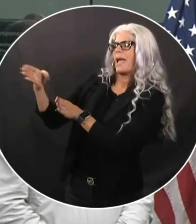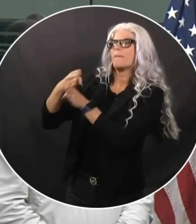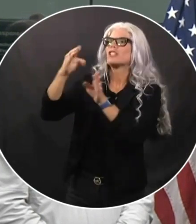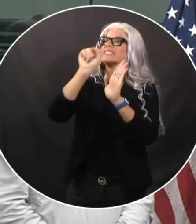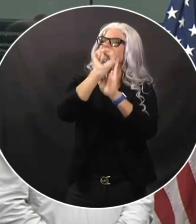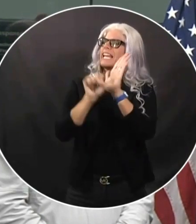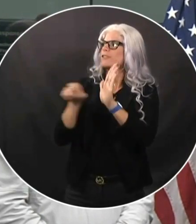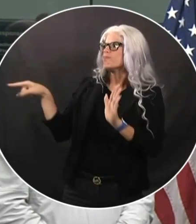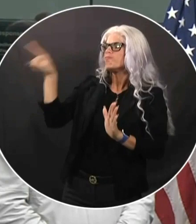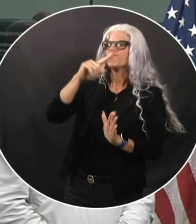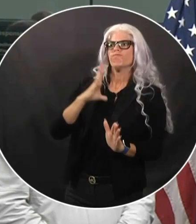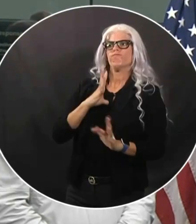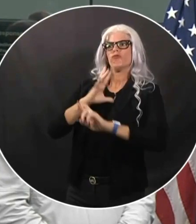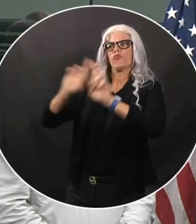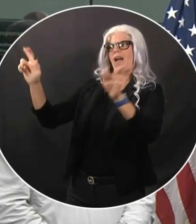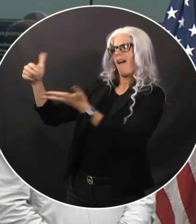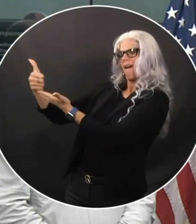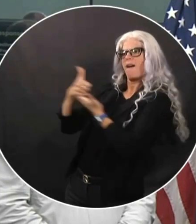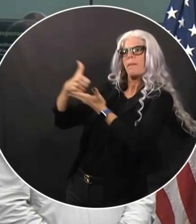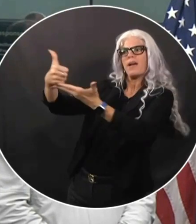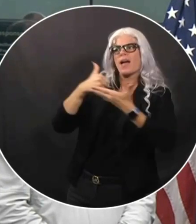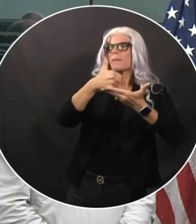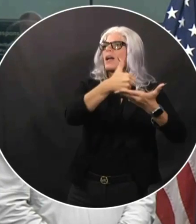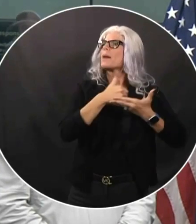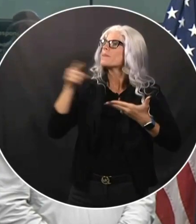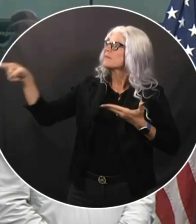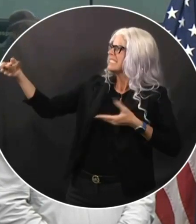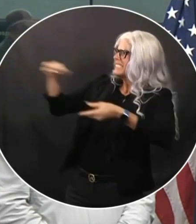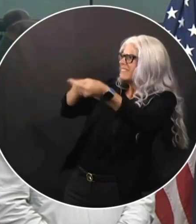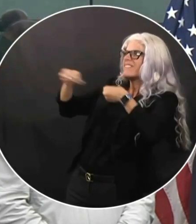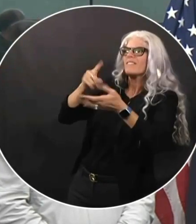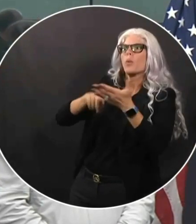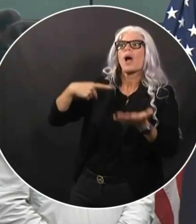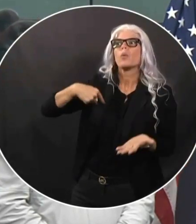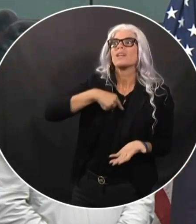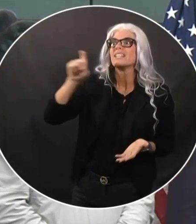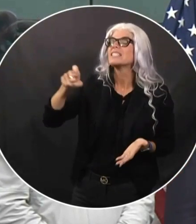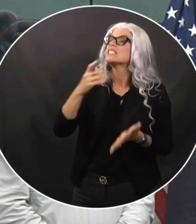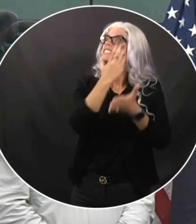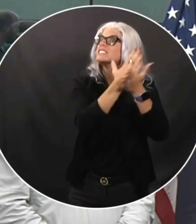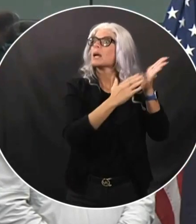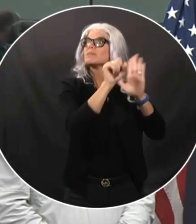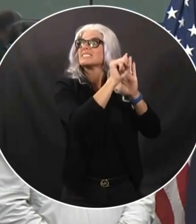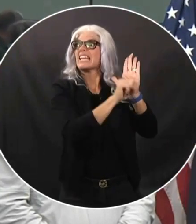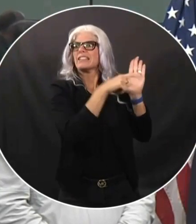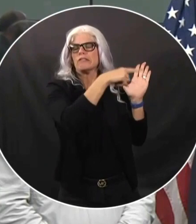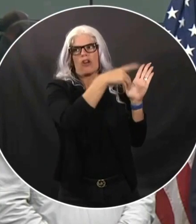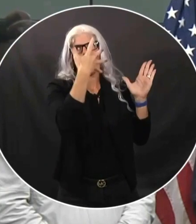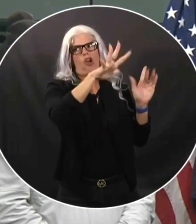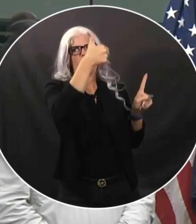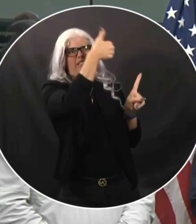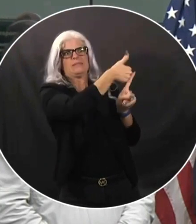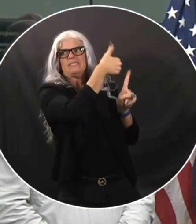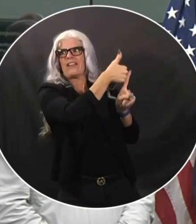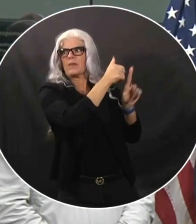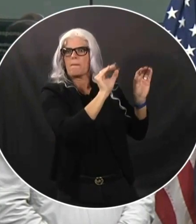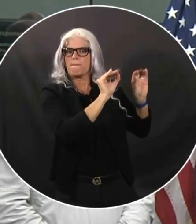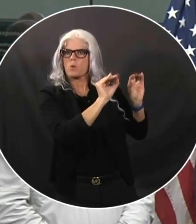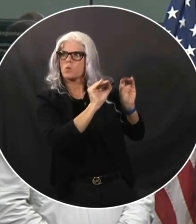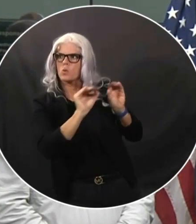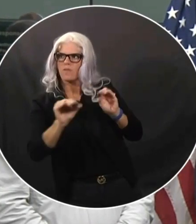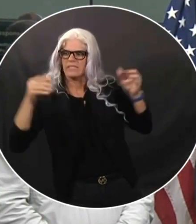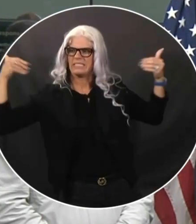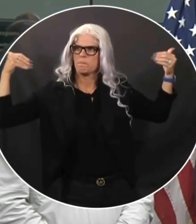provide those resources to us. And some of them are actually already even starting to move so that we can have them in place when we need them.